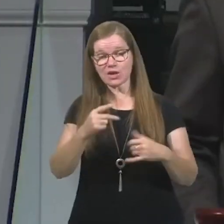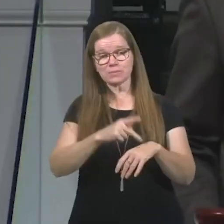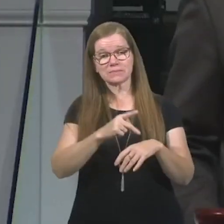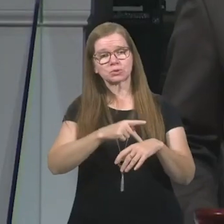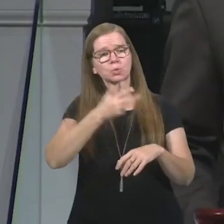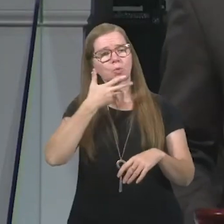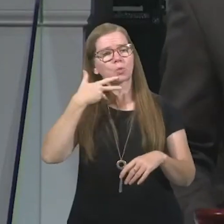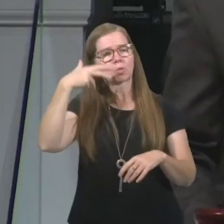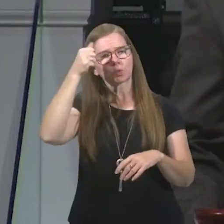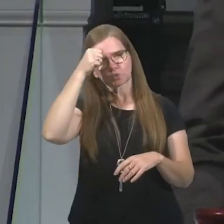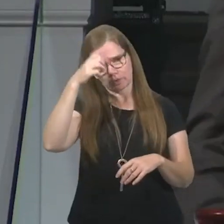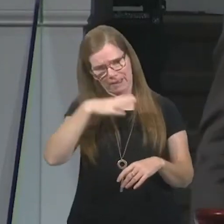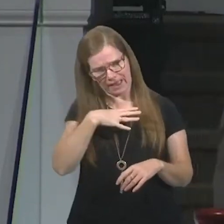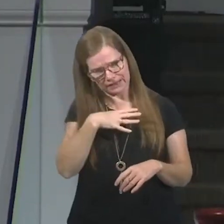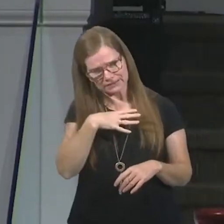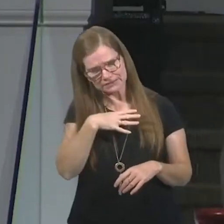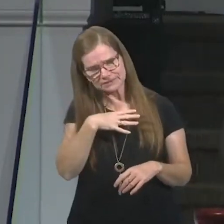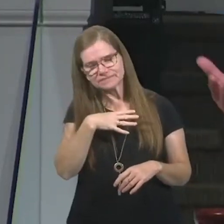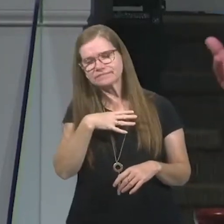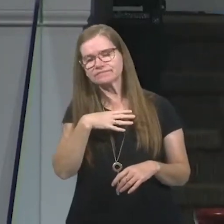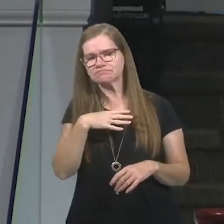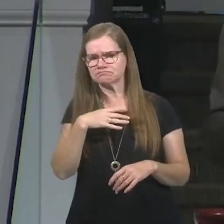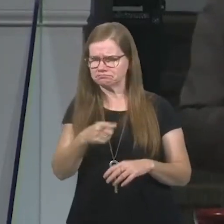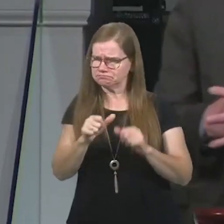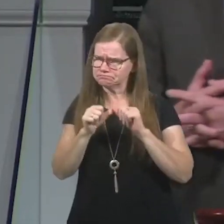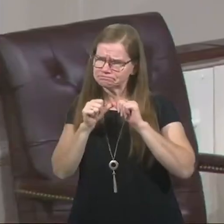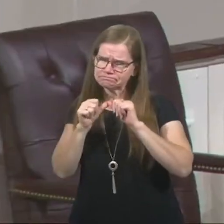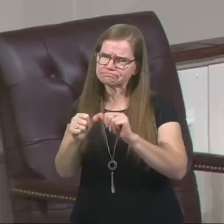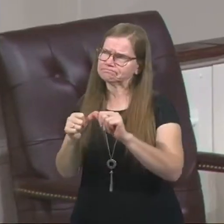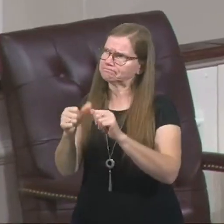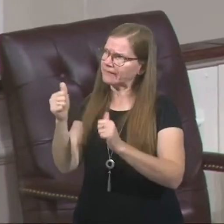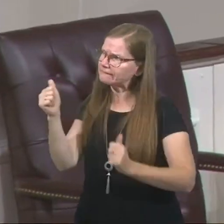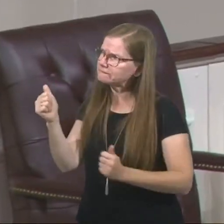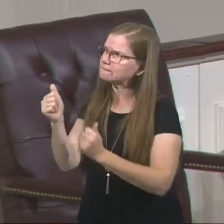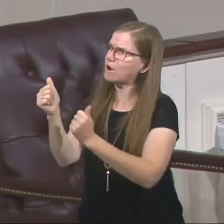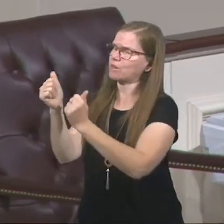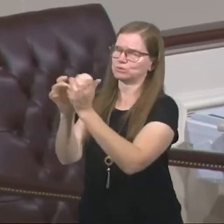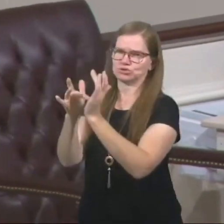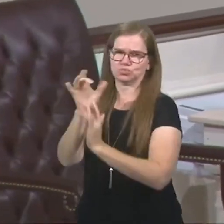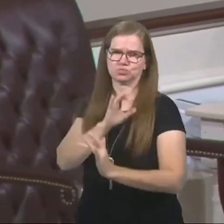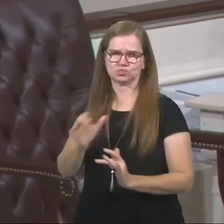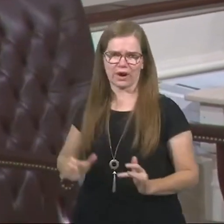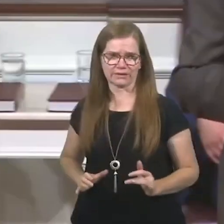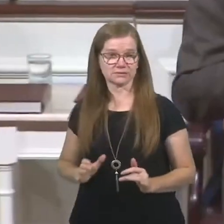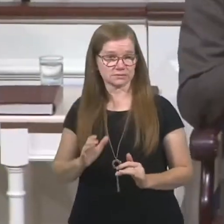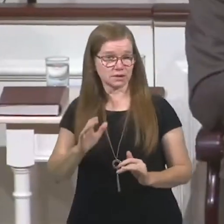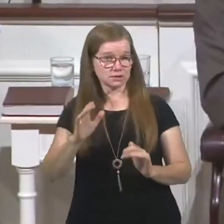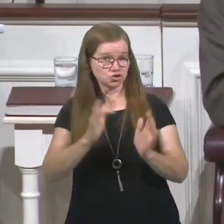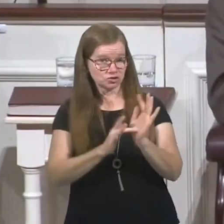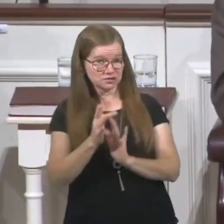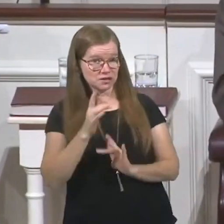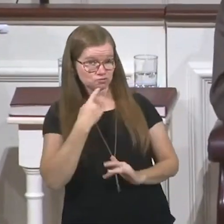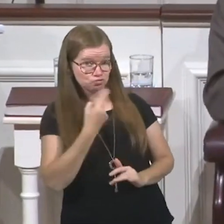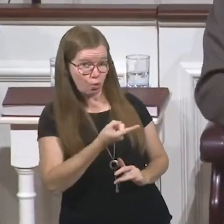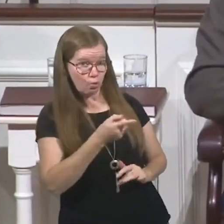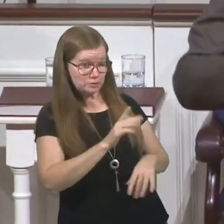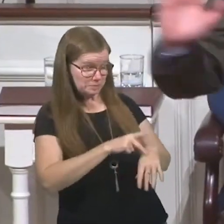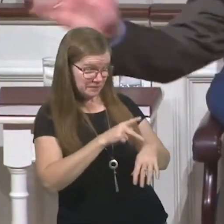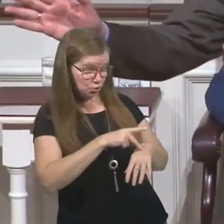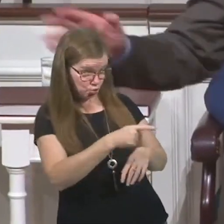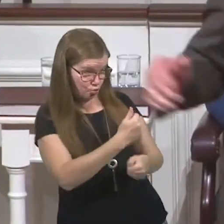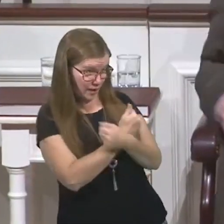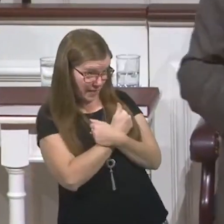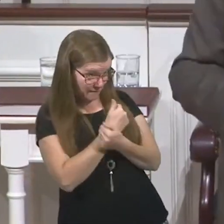man, and he has followed the Lord Jesus Christ. He was challenged, if you love me, Peter, then feed my sheep. And he